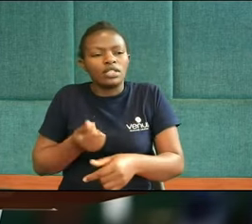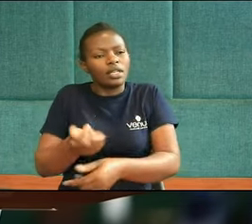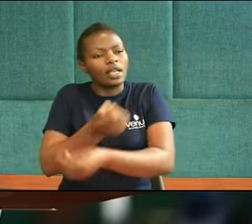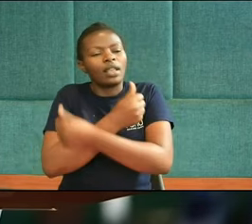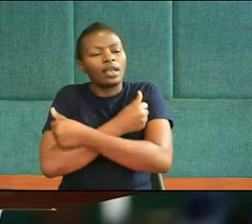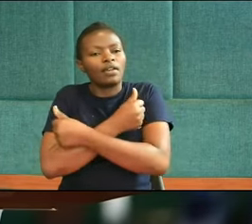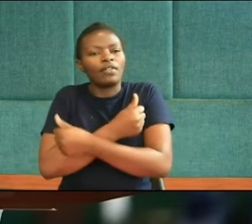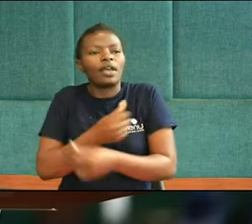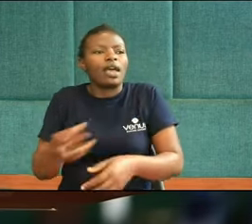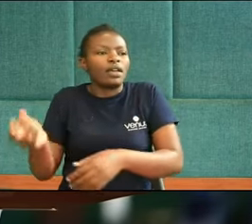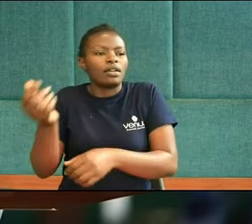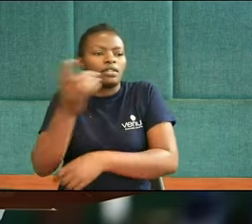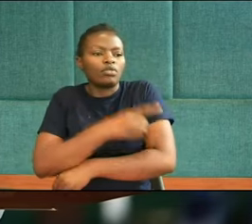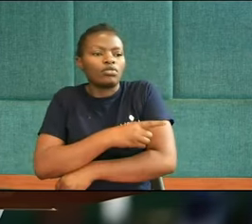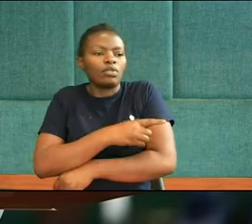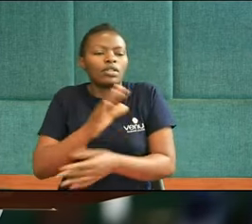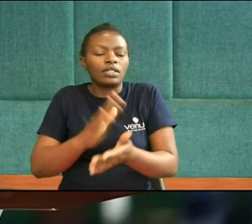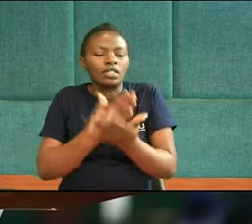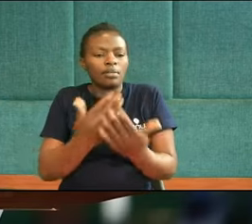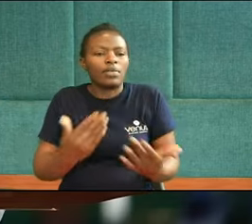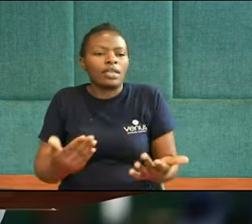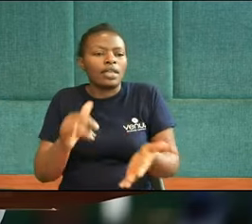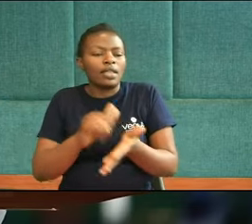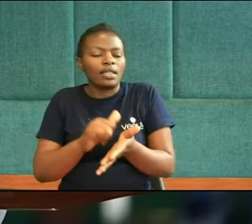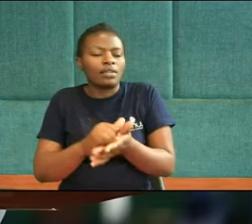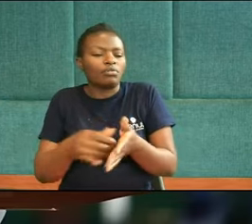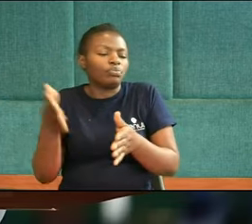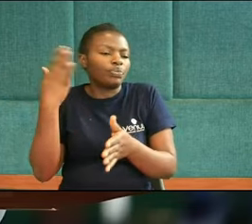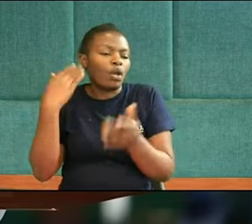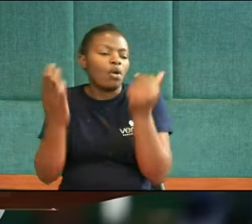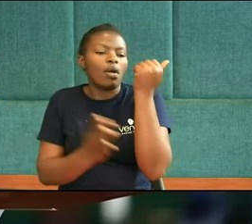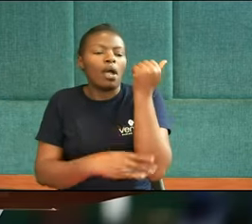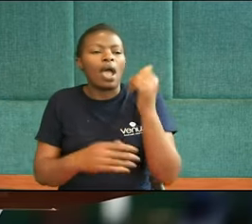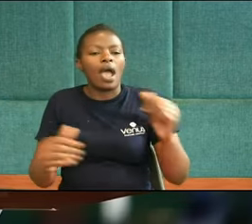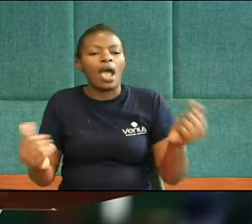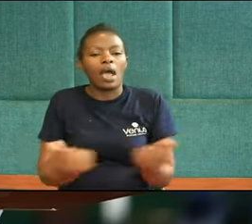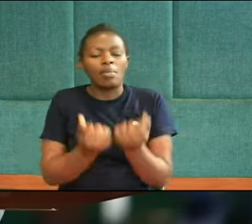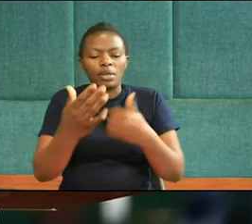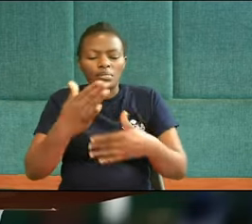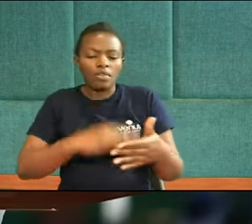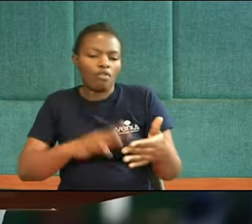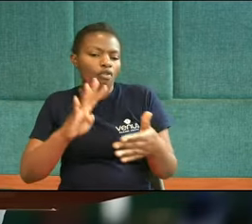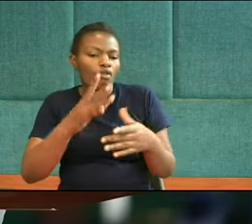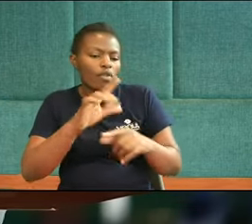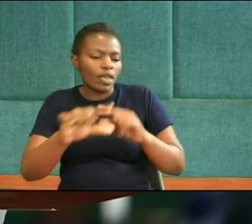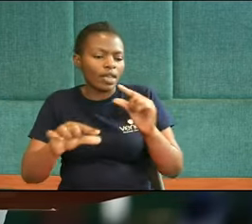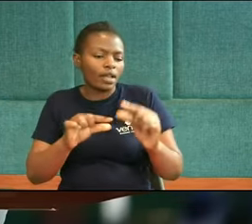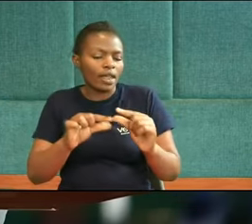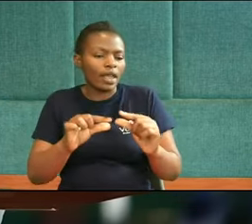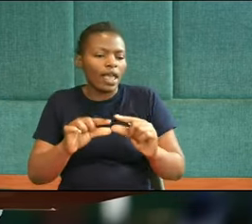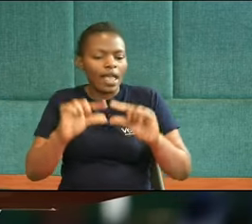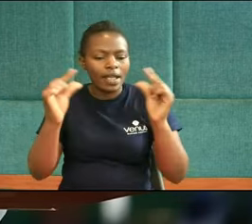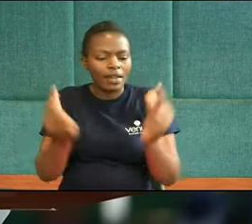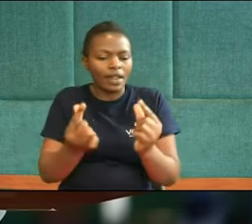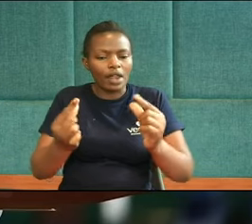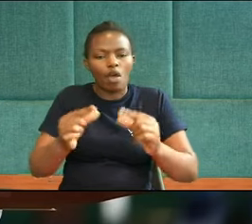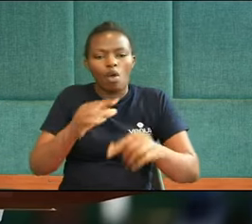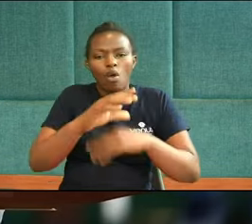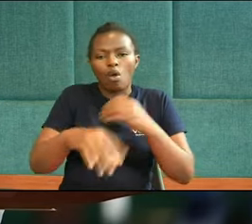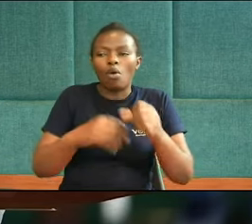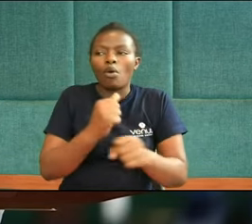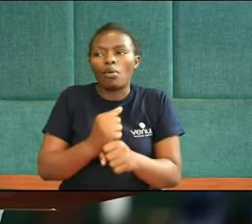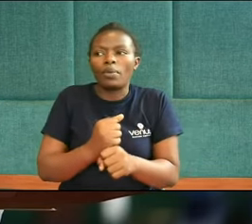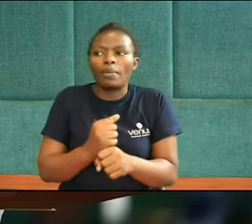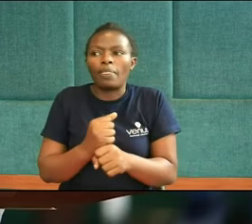But something bad happened just a few days before school opened for fourth grade. A huge hurricane roared over their tiny